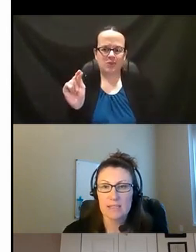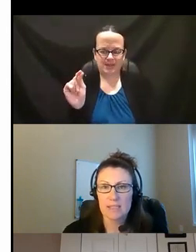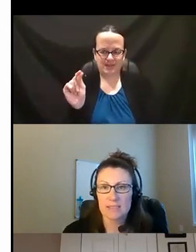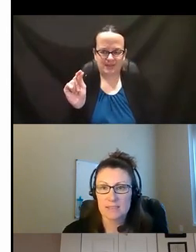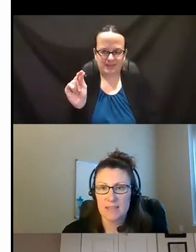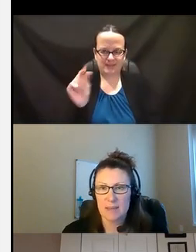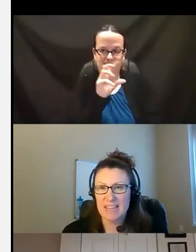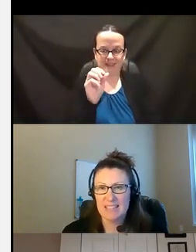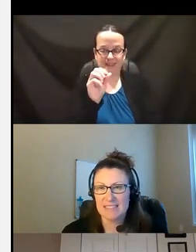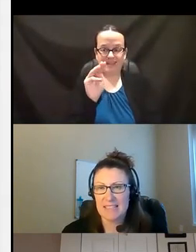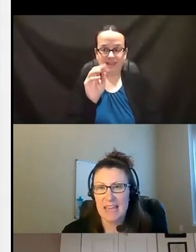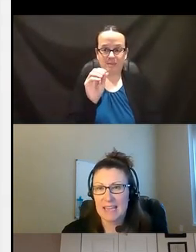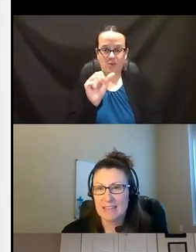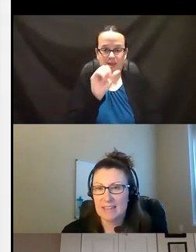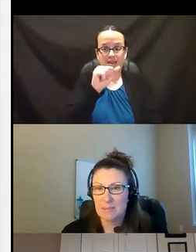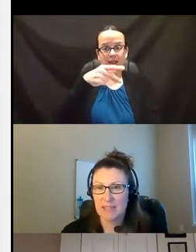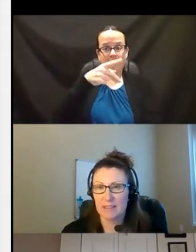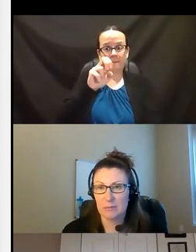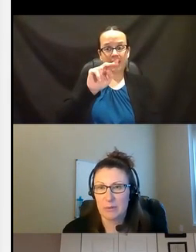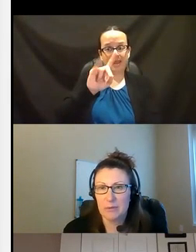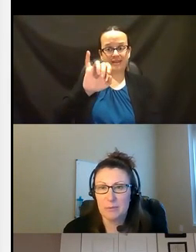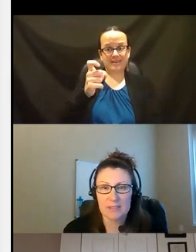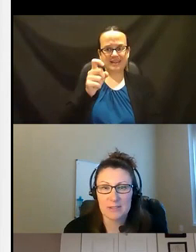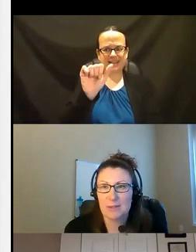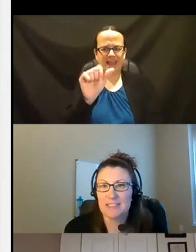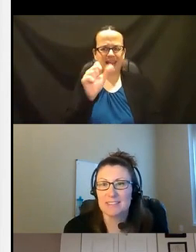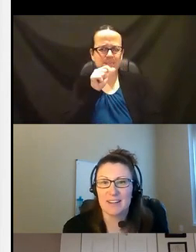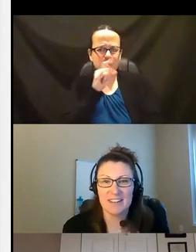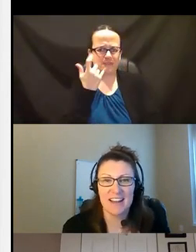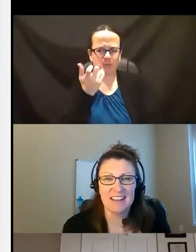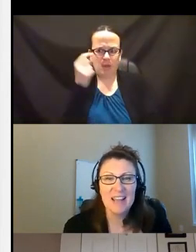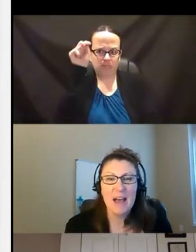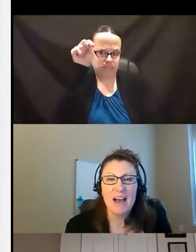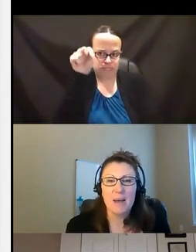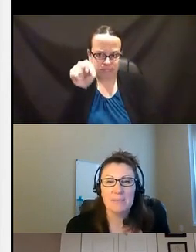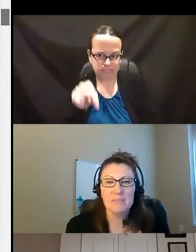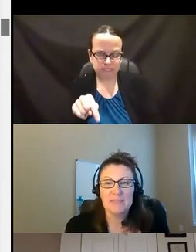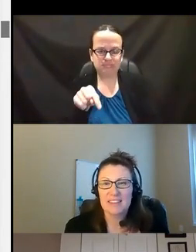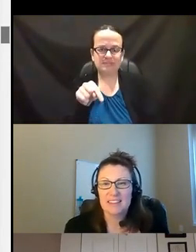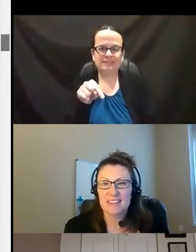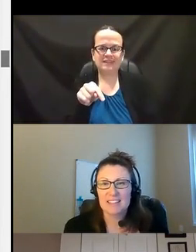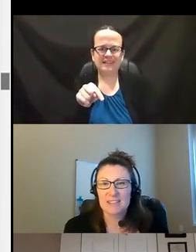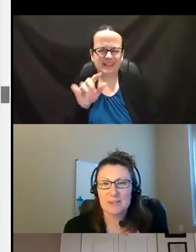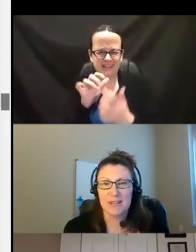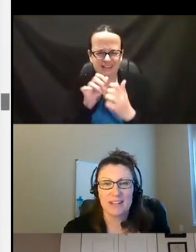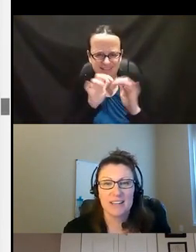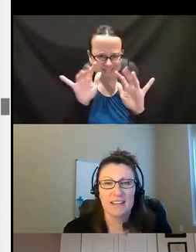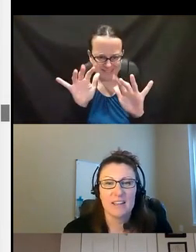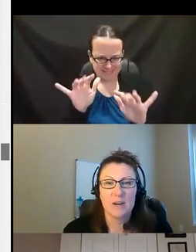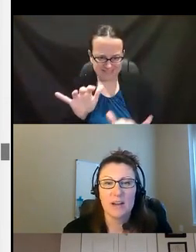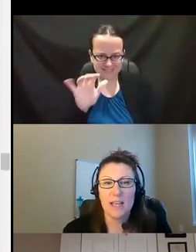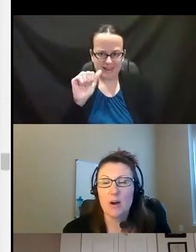and it's the Appendix A. Michael, don't know if you want to scroll down there or not. I will do that. Sure.